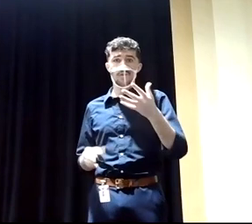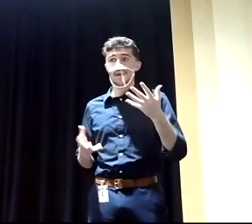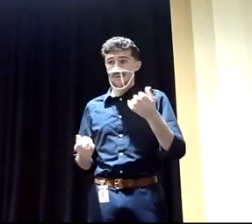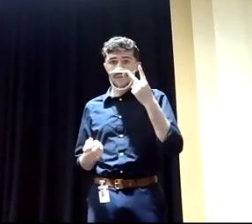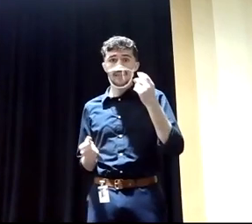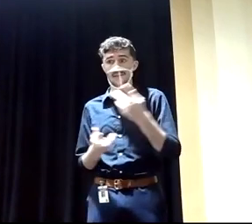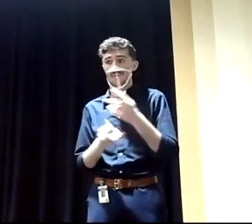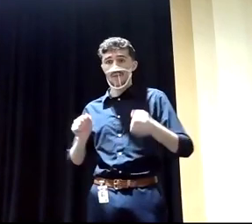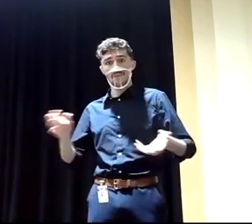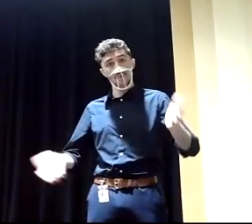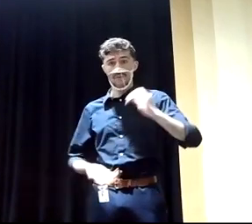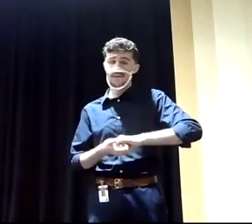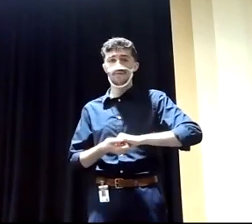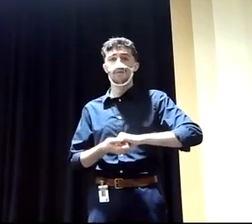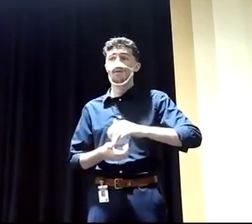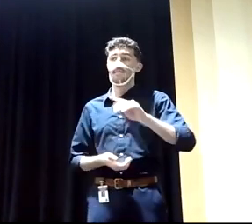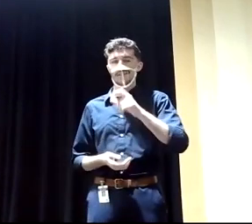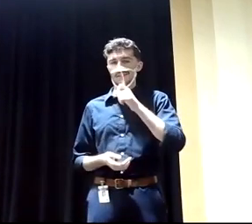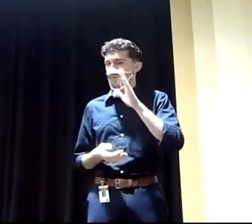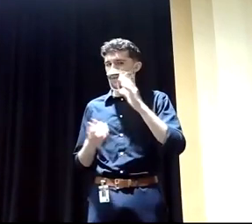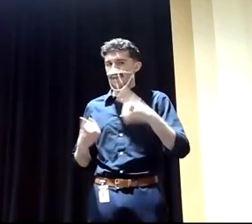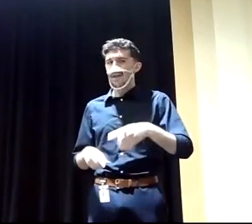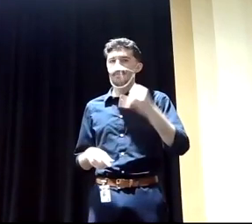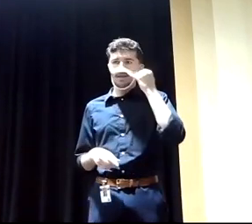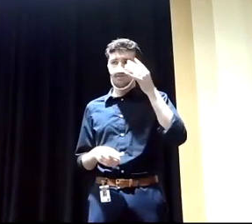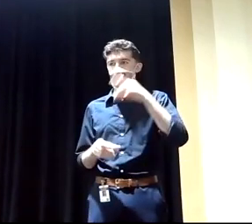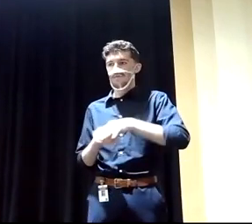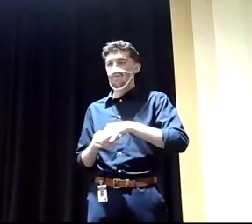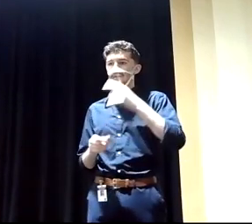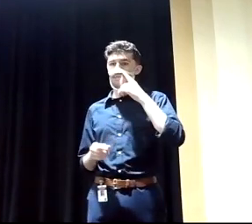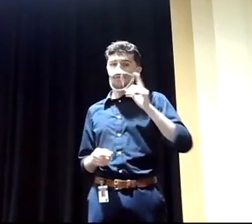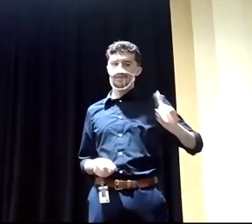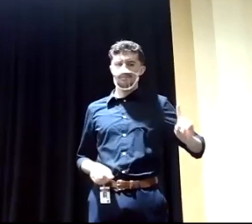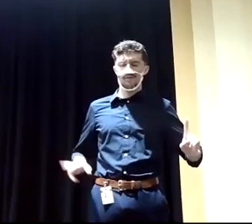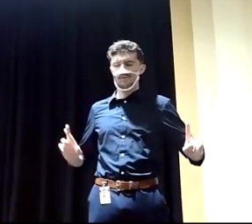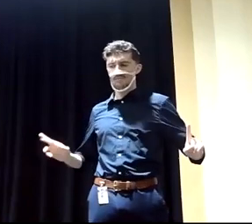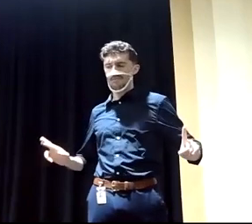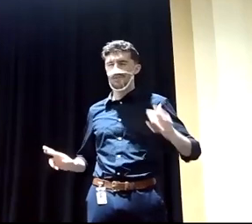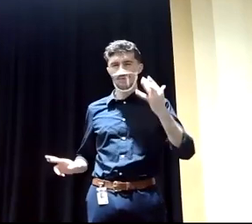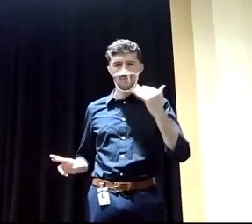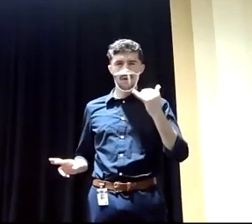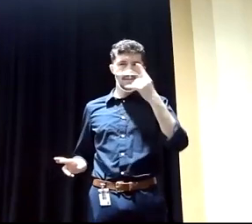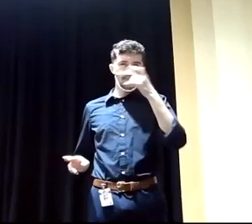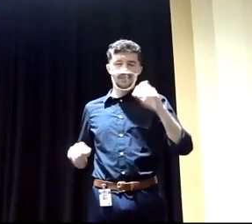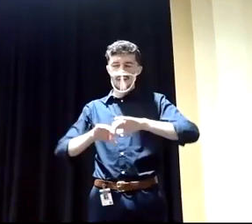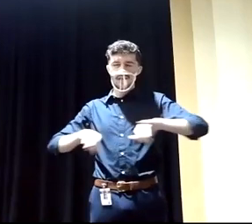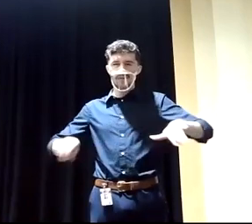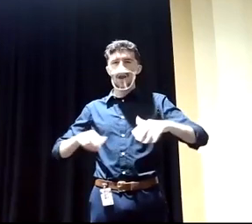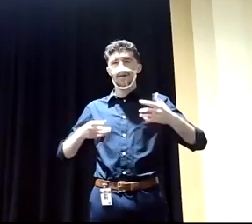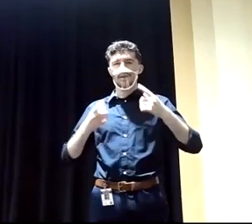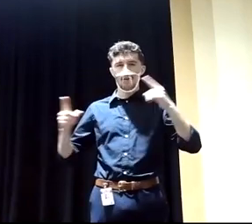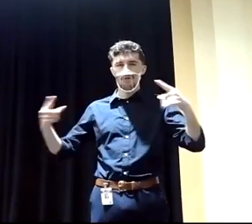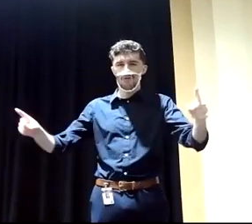are all together. But you're not going to get that when you're voting for Republicans and Democrats because they just divide and conquer the people.